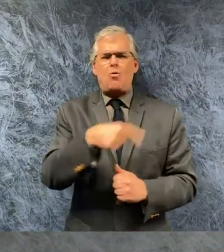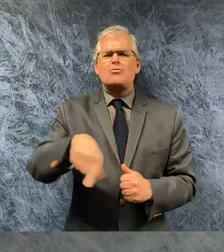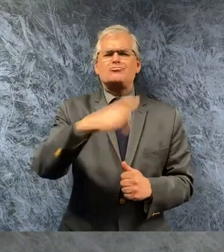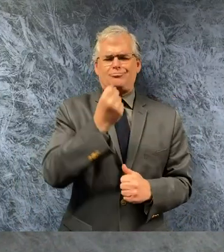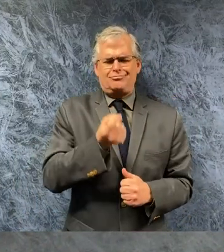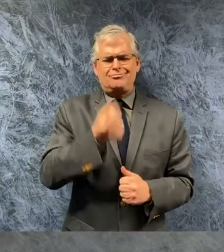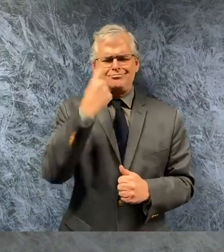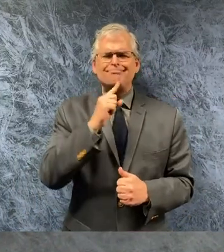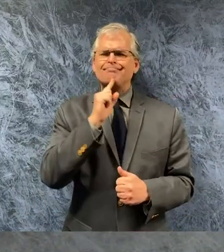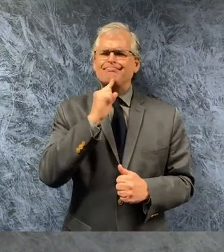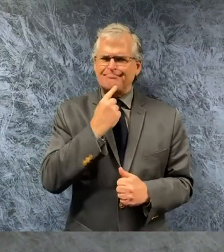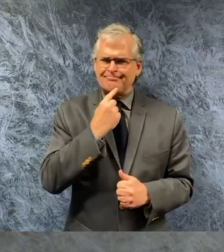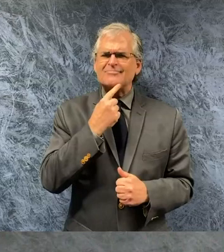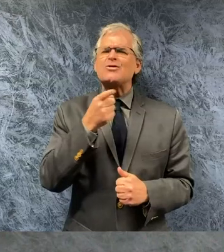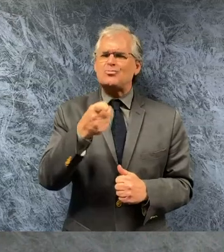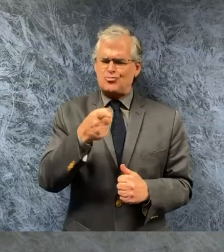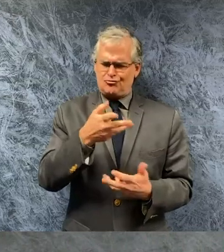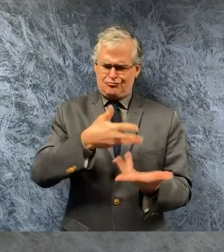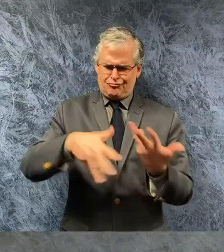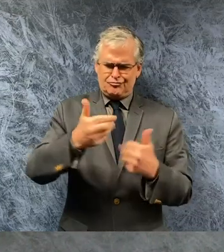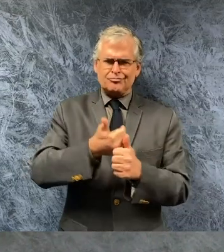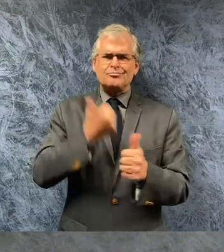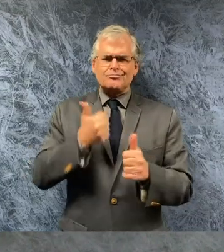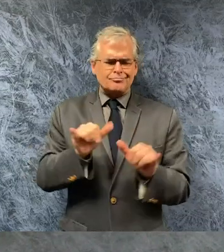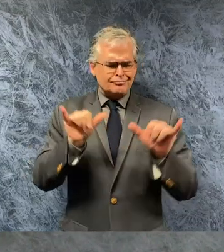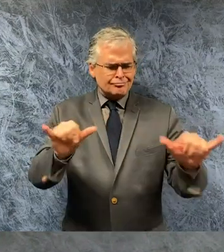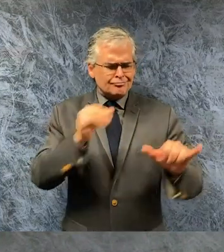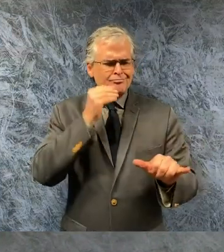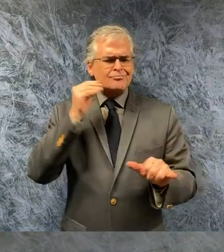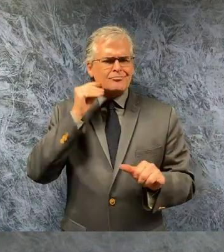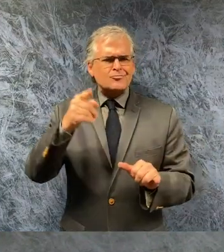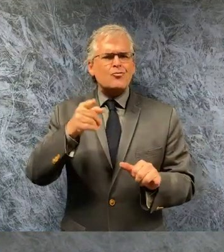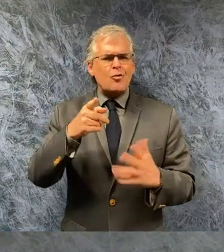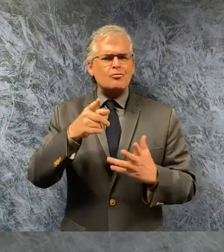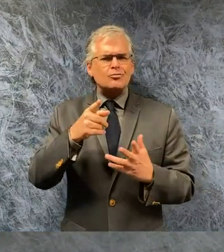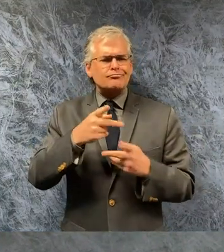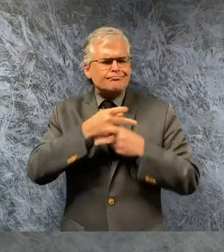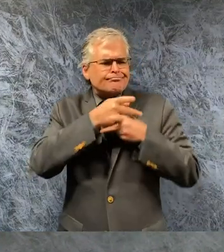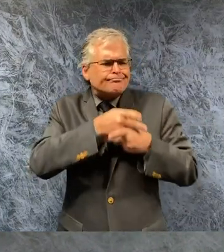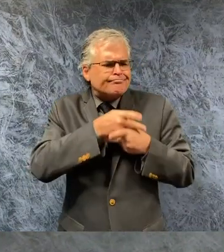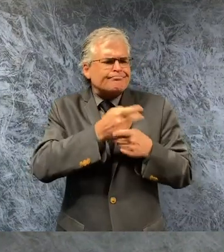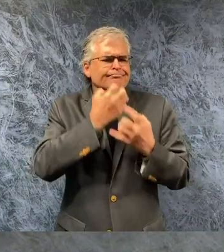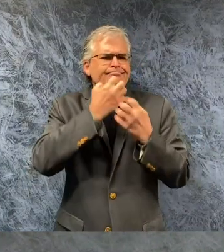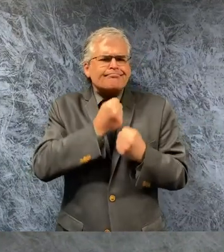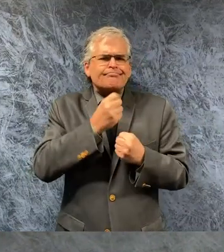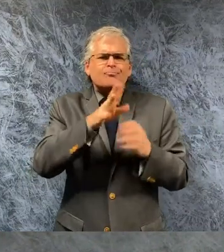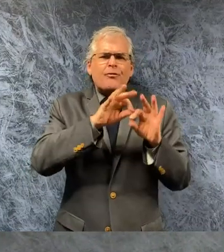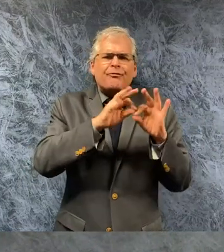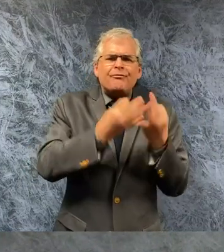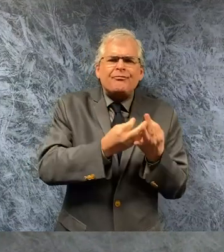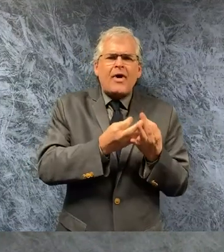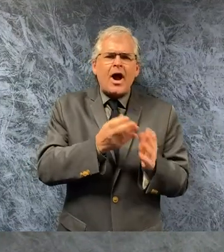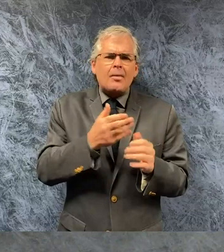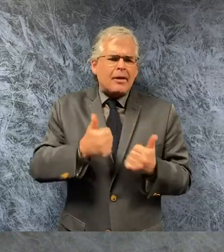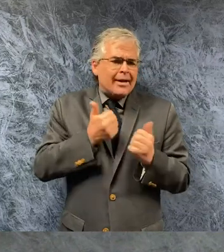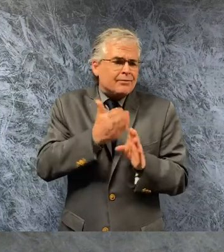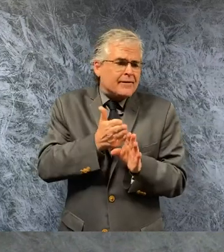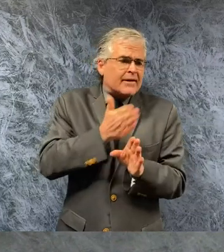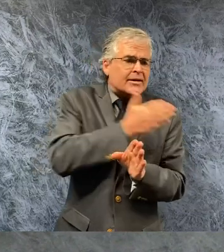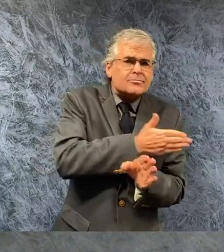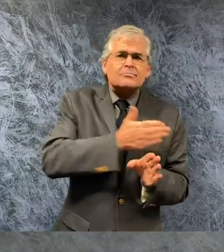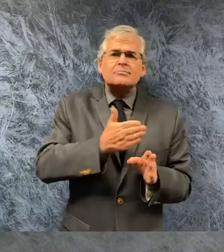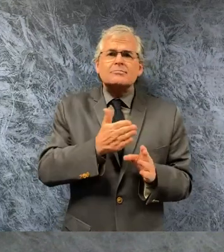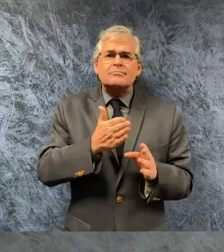you're looking out for your neighbors your families and the healthcare workers whose health depends on you